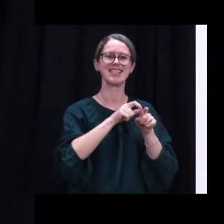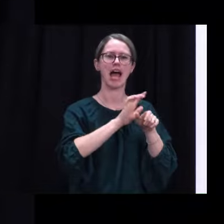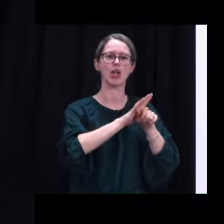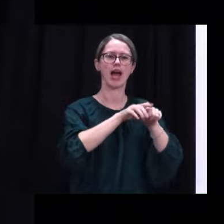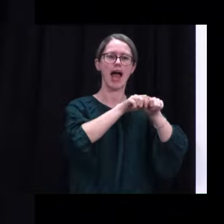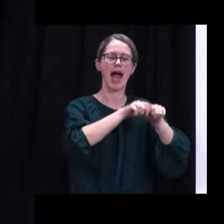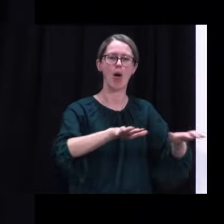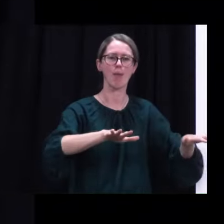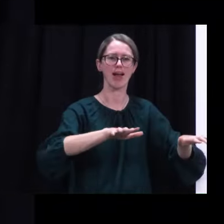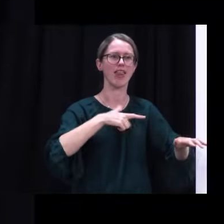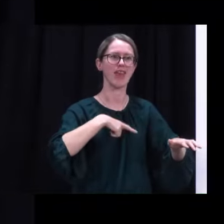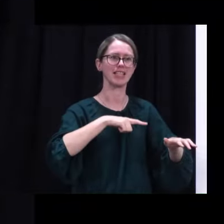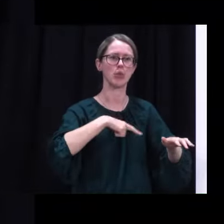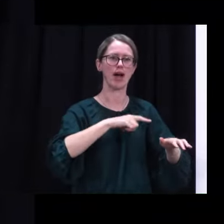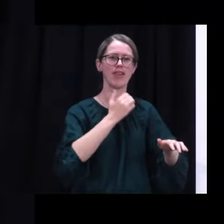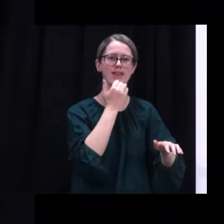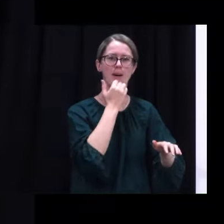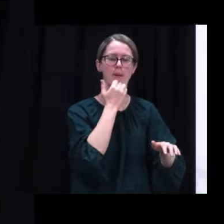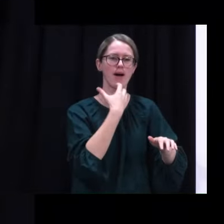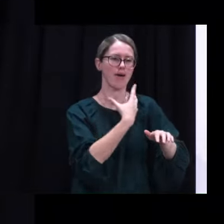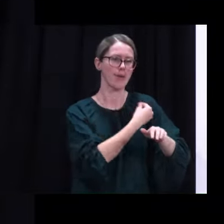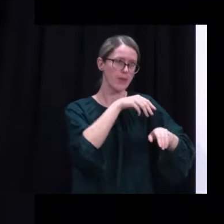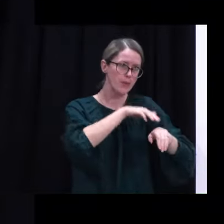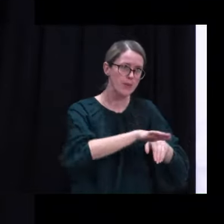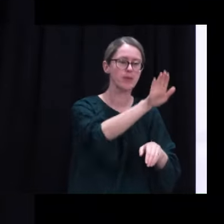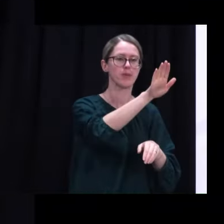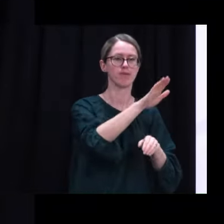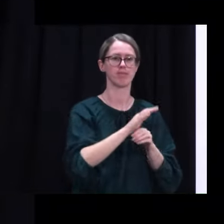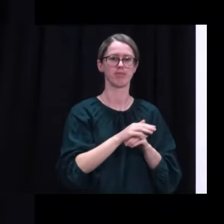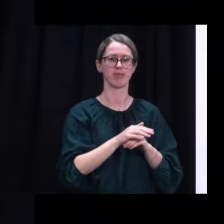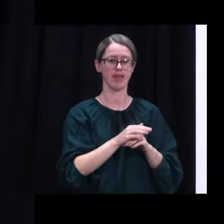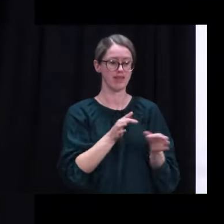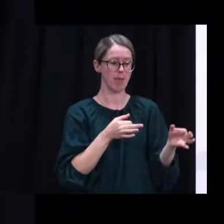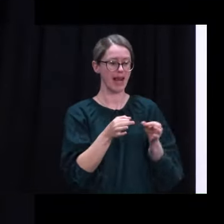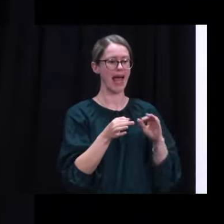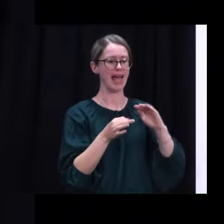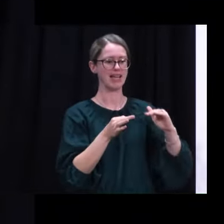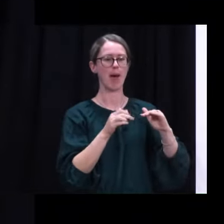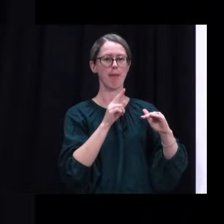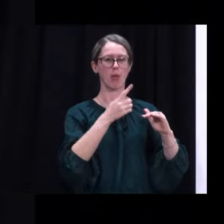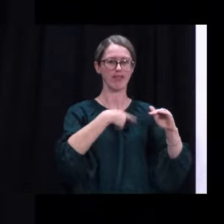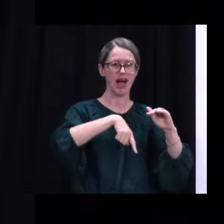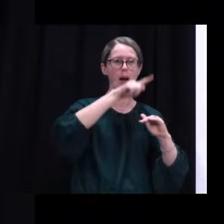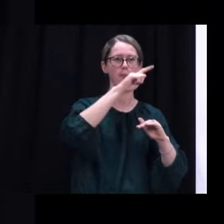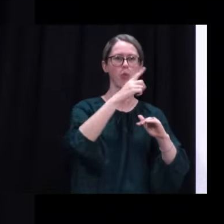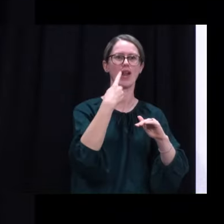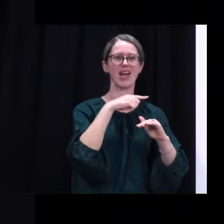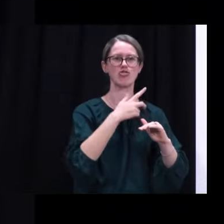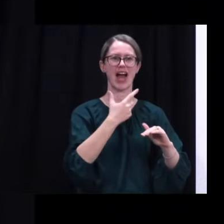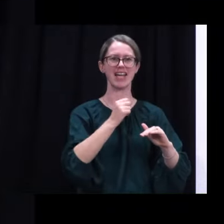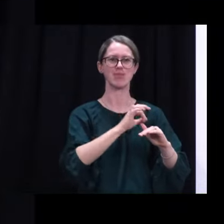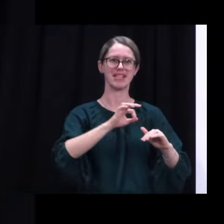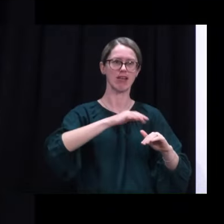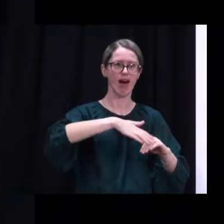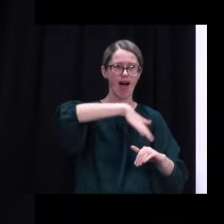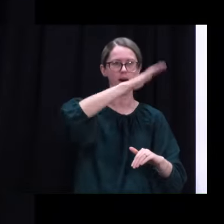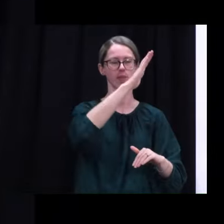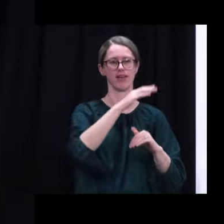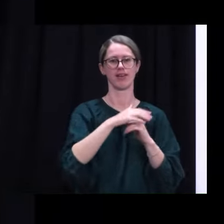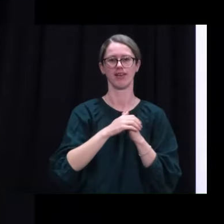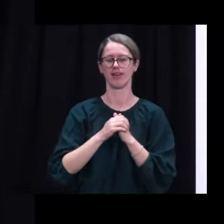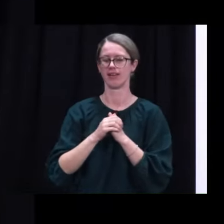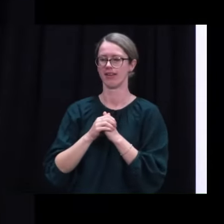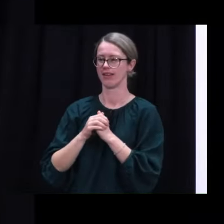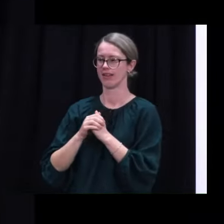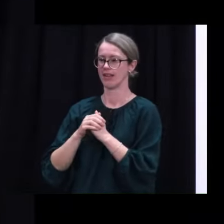% more doses delivered than what had been planned for. And of course, the limitation we always had simply was the amount of supply we had